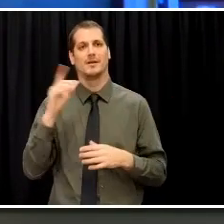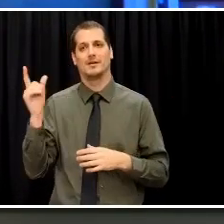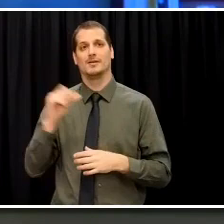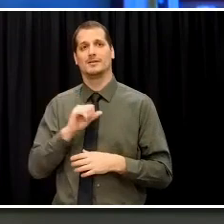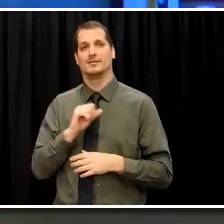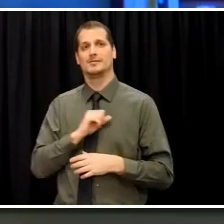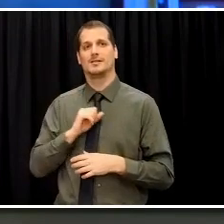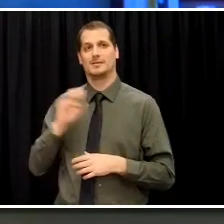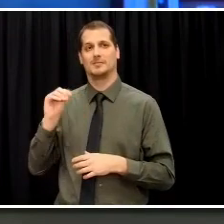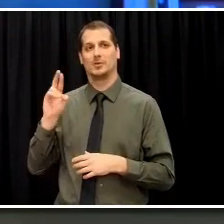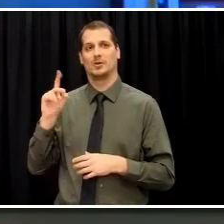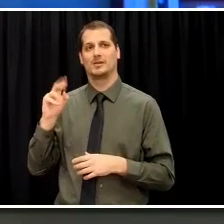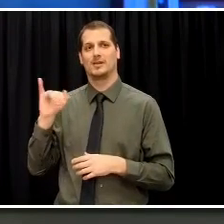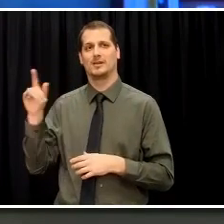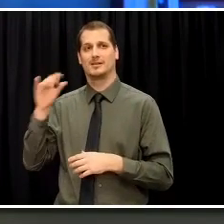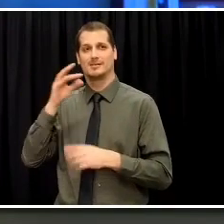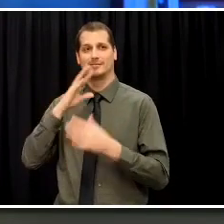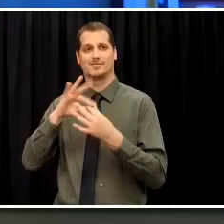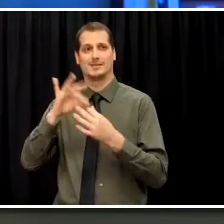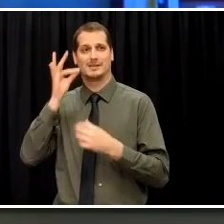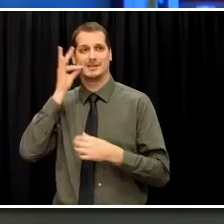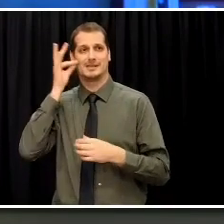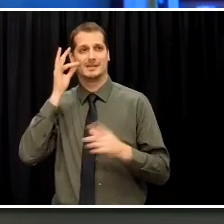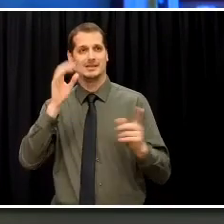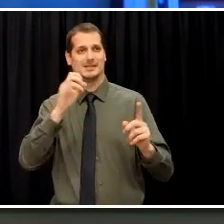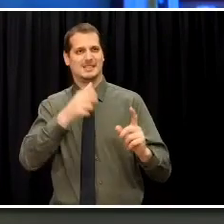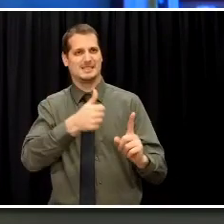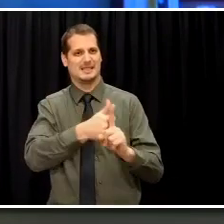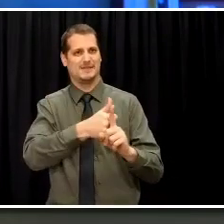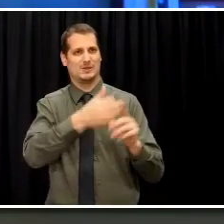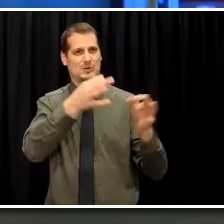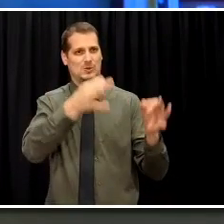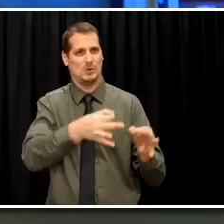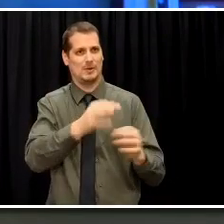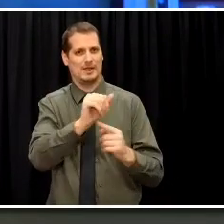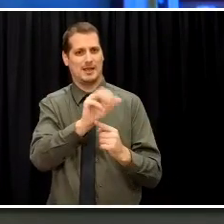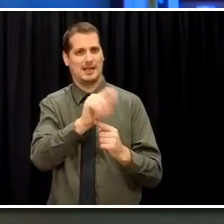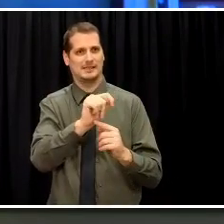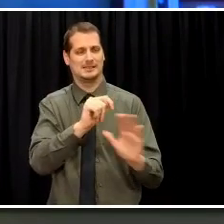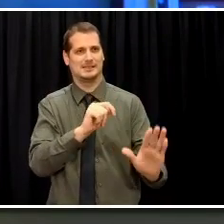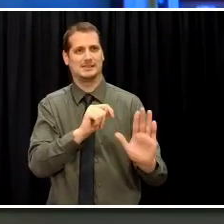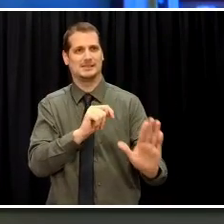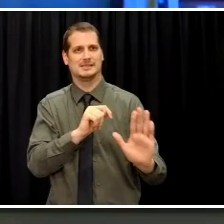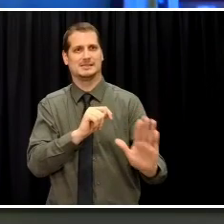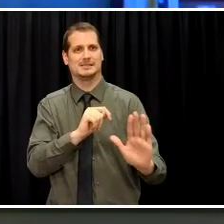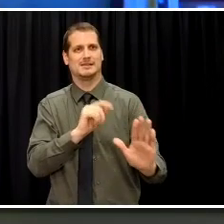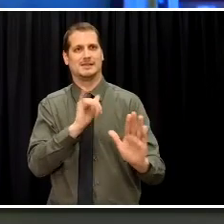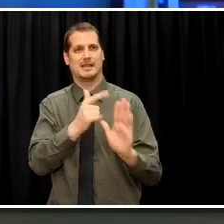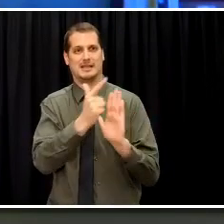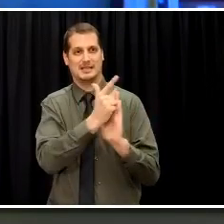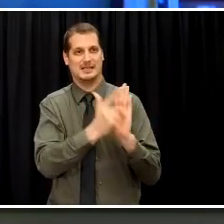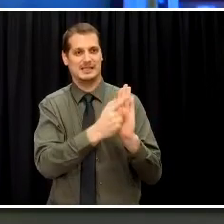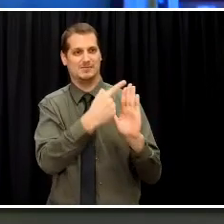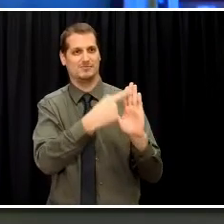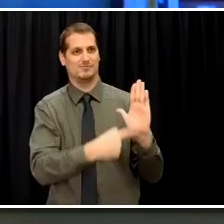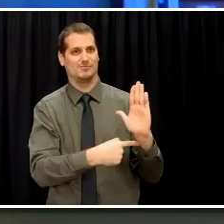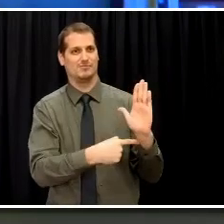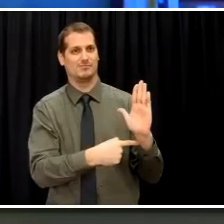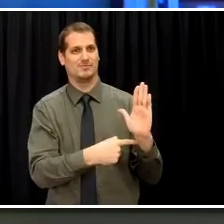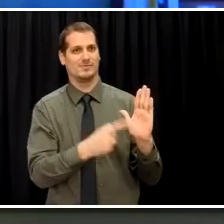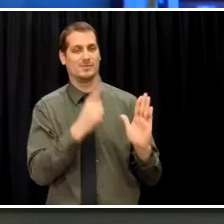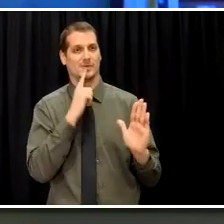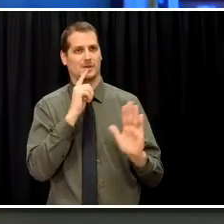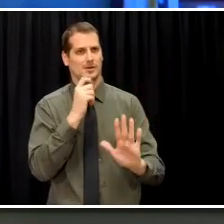the Indian Self-Determination Act, which we worked to make sure was the definition of tribes, which, by the way, is not a